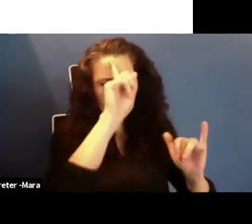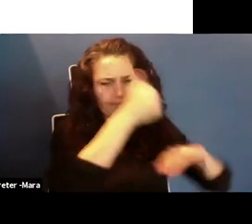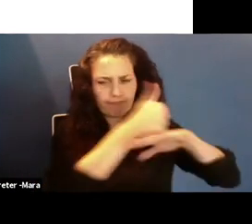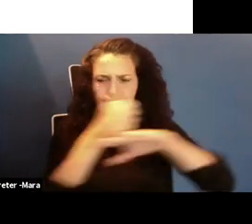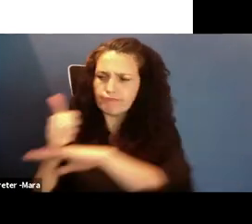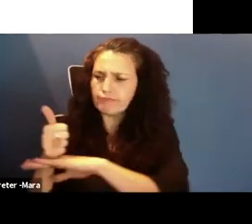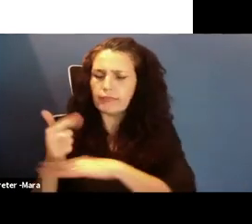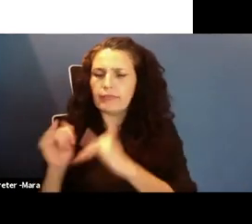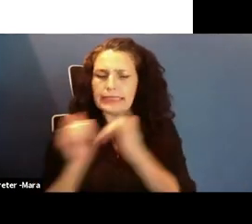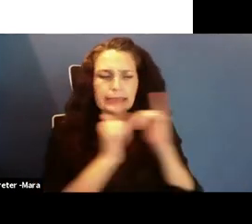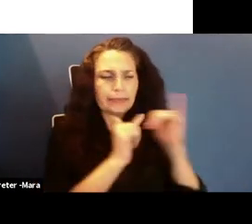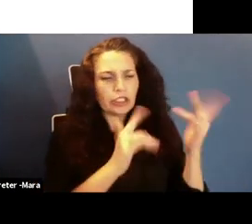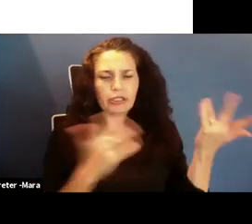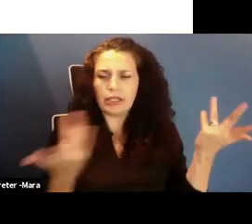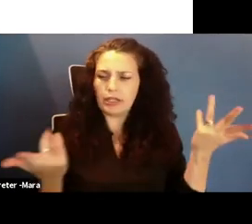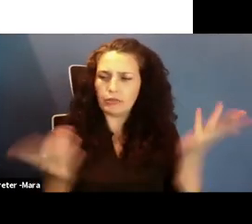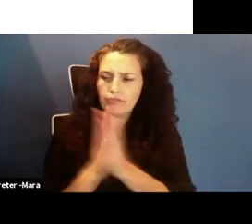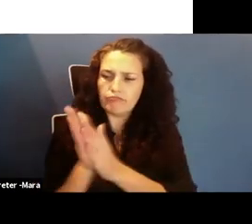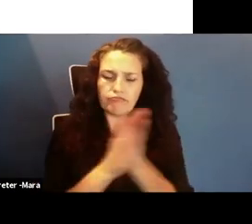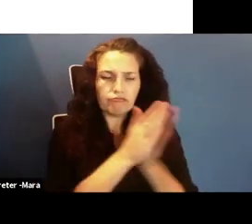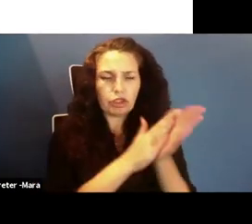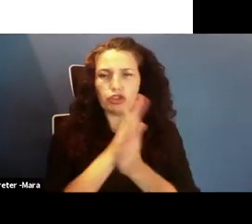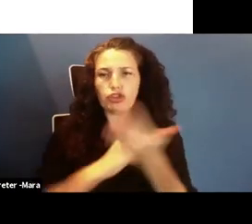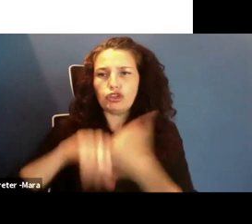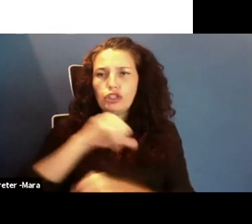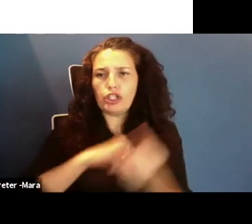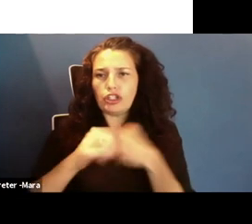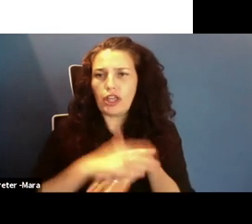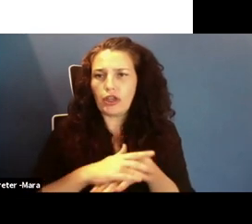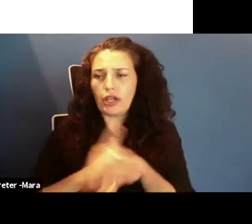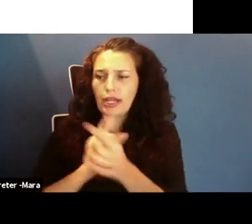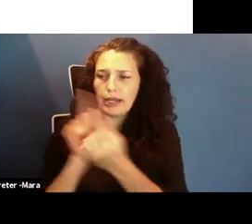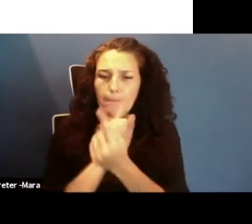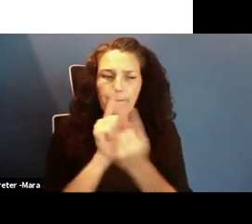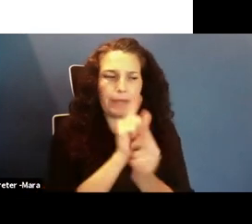gain that confidence and also work and meet people who love the same things that I did, too.